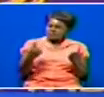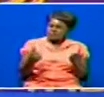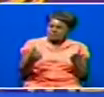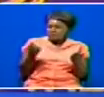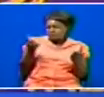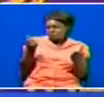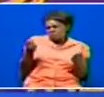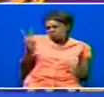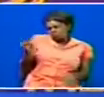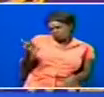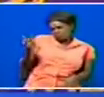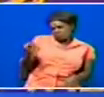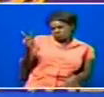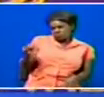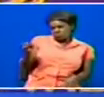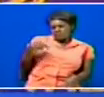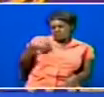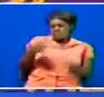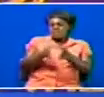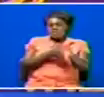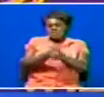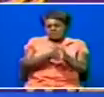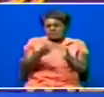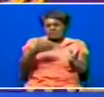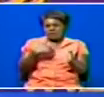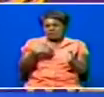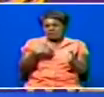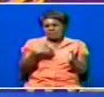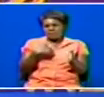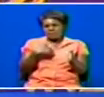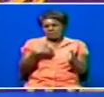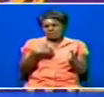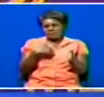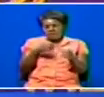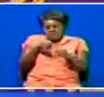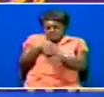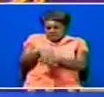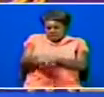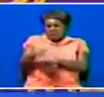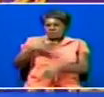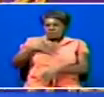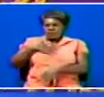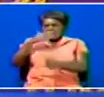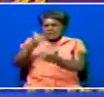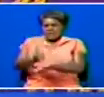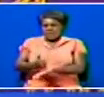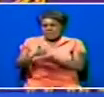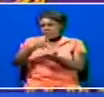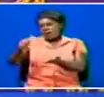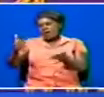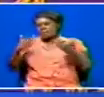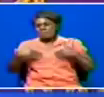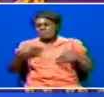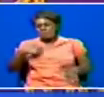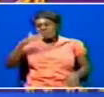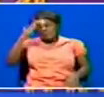small discrimination that I faced, I was inspired to say, let me, with my influence, help the other people that I